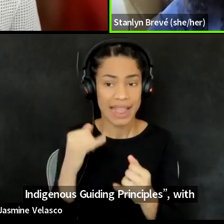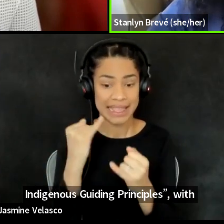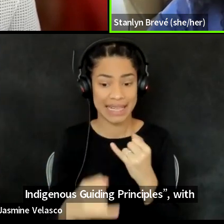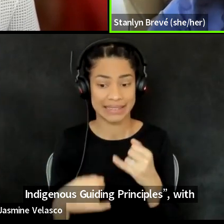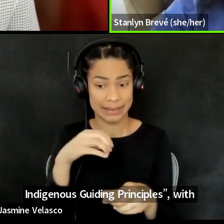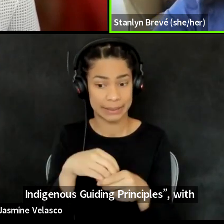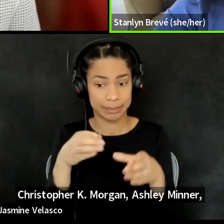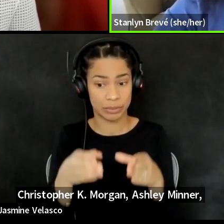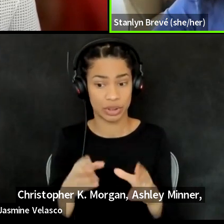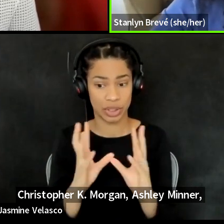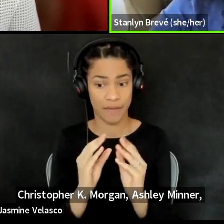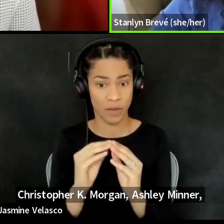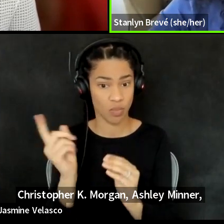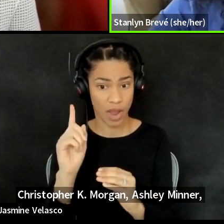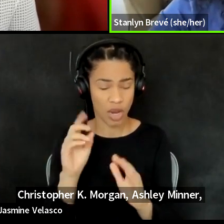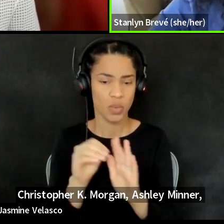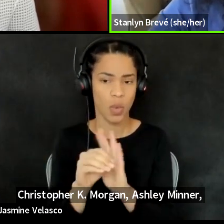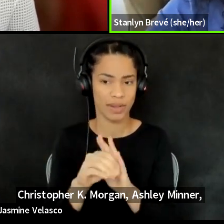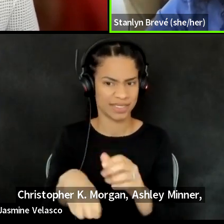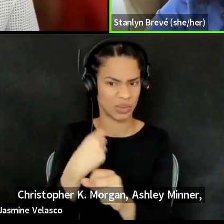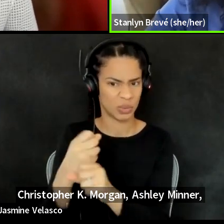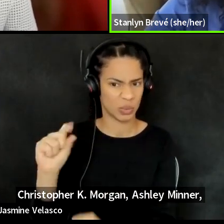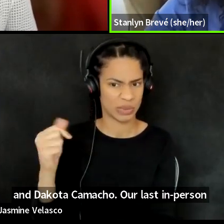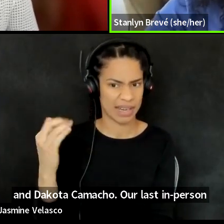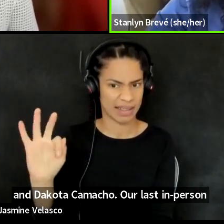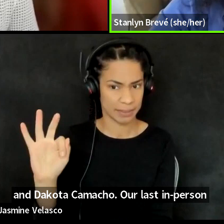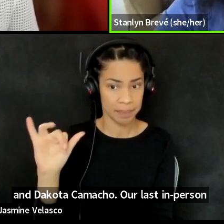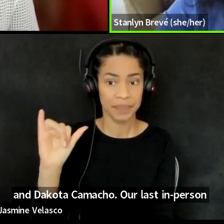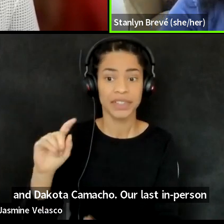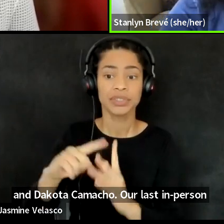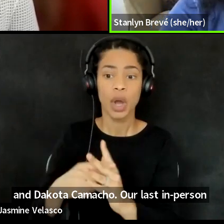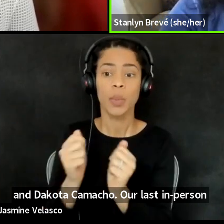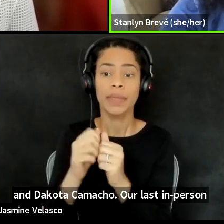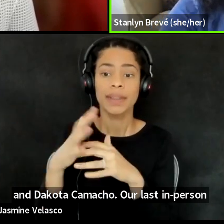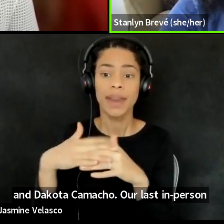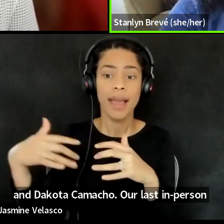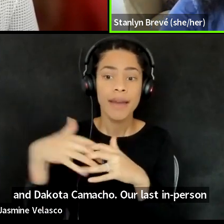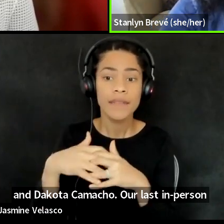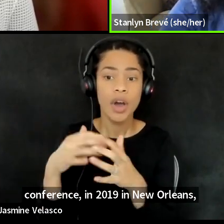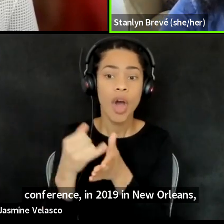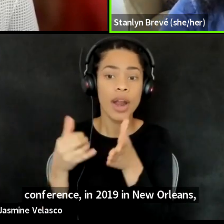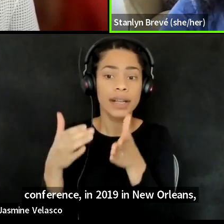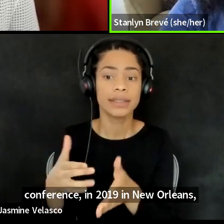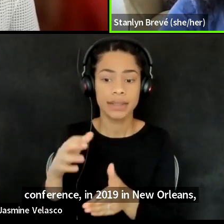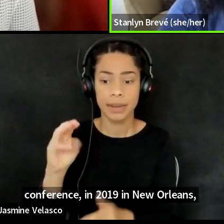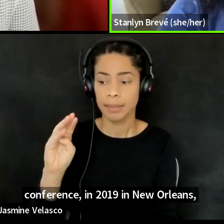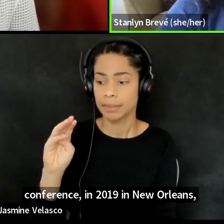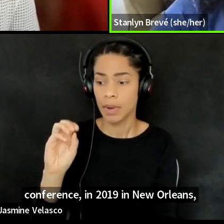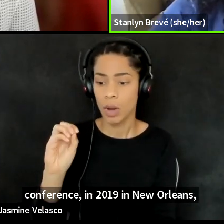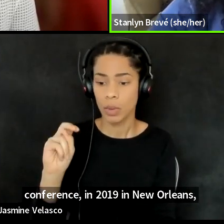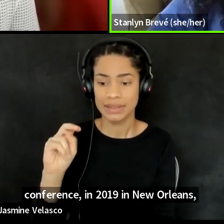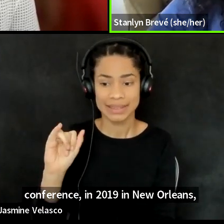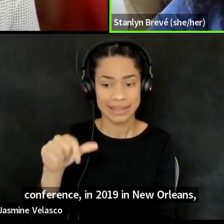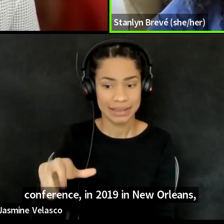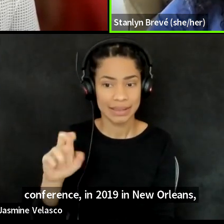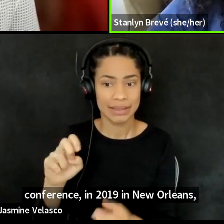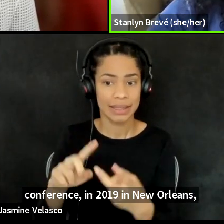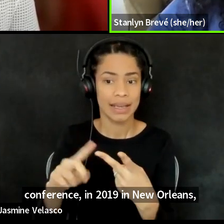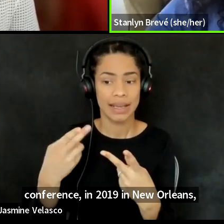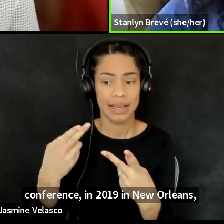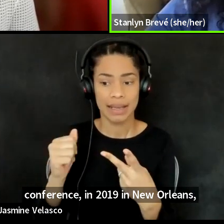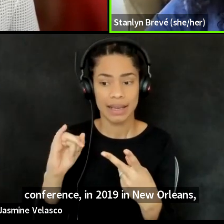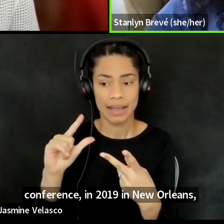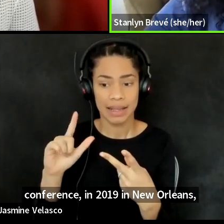conference in New Orleans in 2019 began with Native artists Monique Verdan, Haley Dardar,